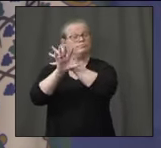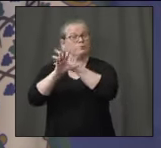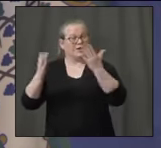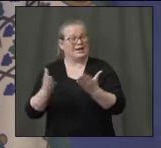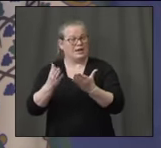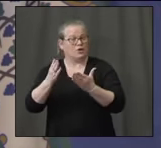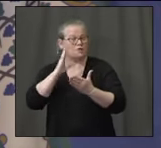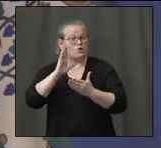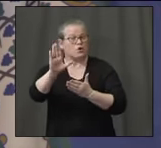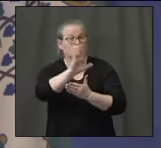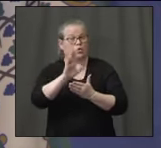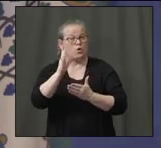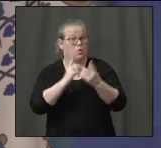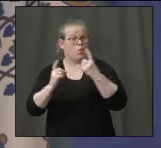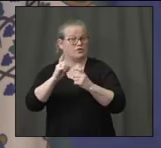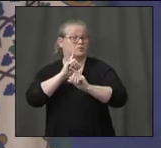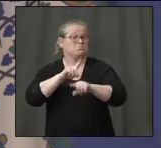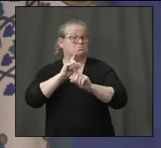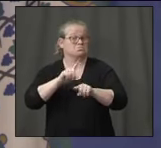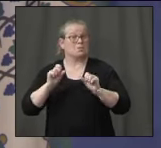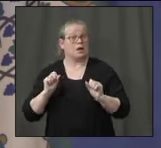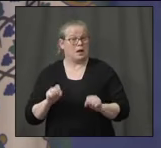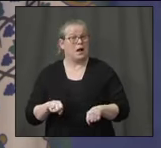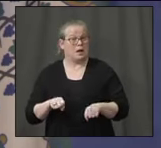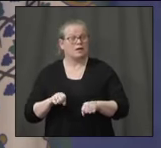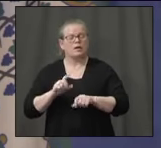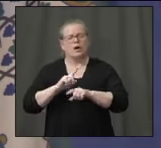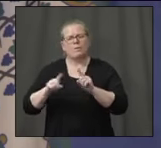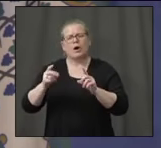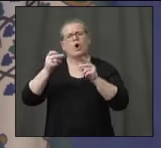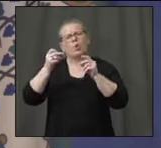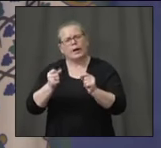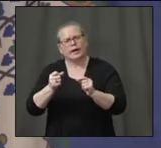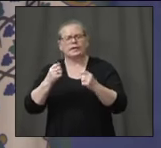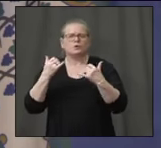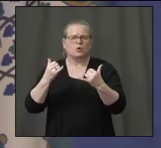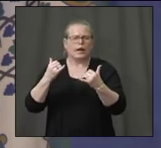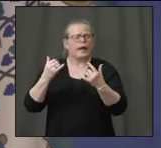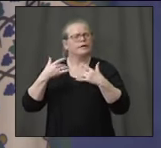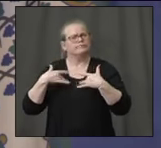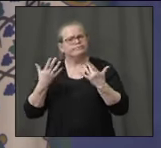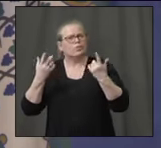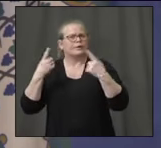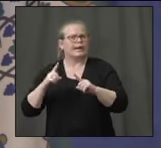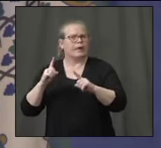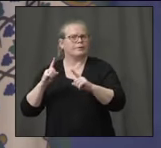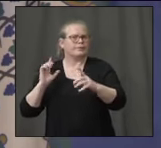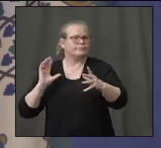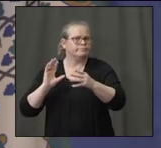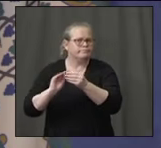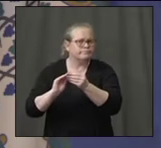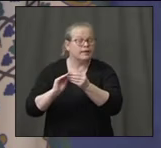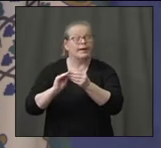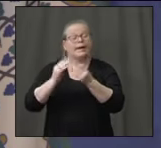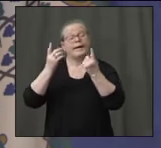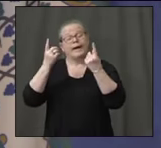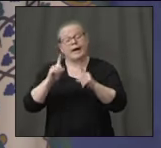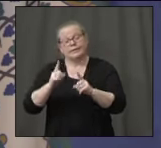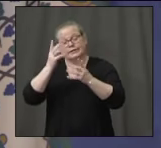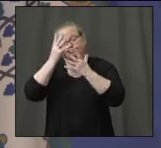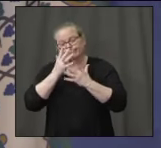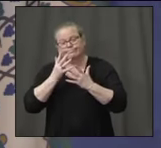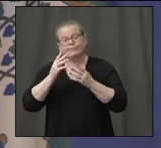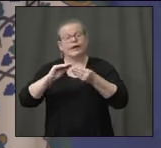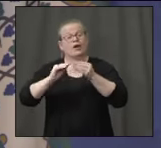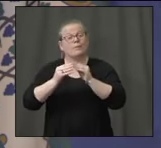our questions. But very quickly, in terms of the daily summary, sadly, the death toll continues to grow